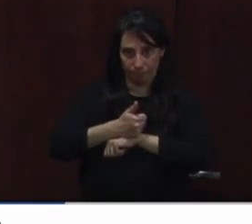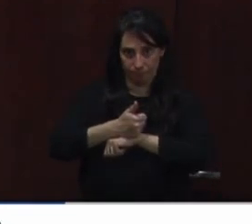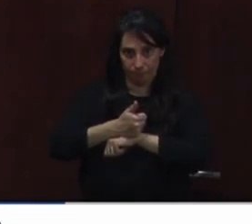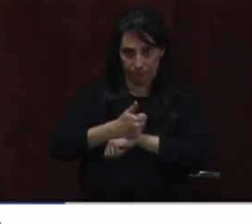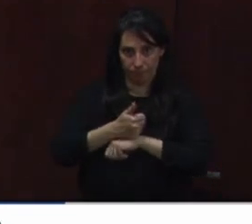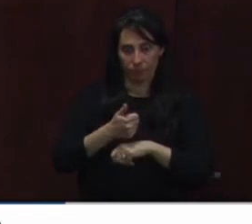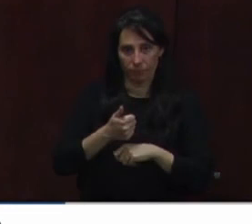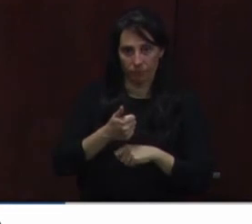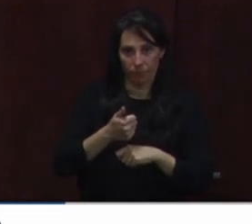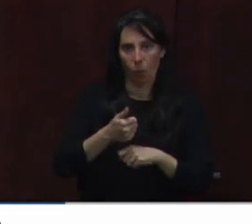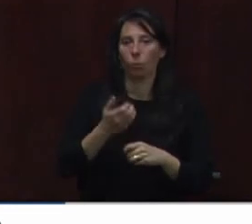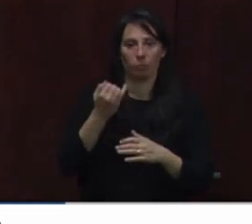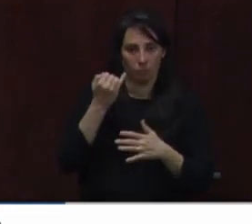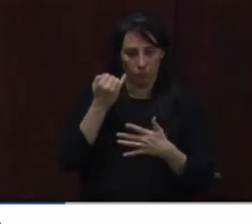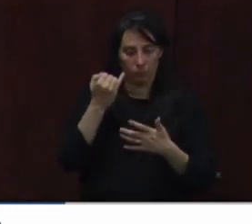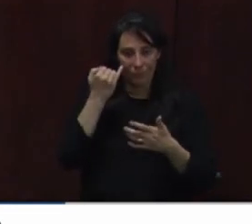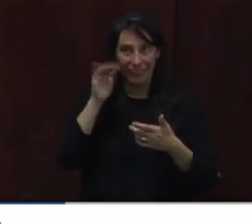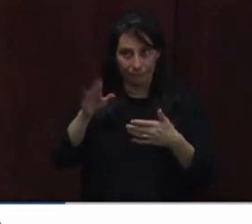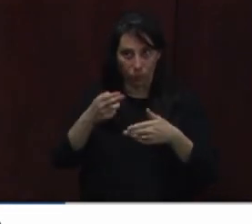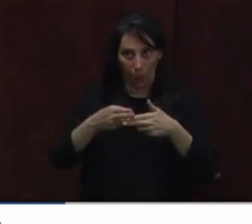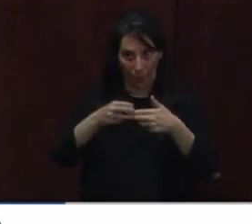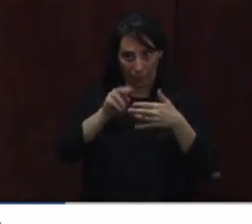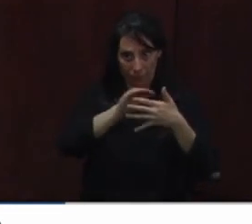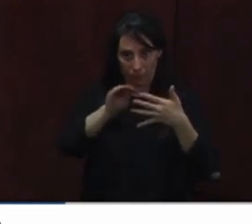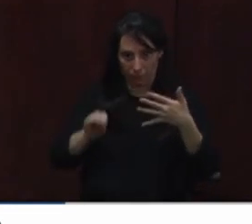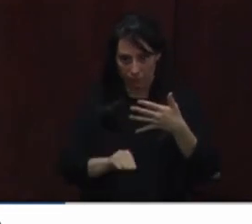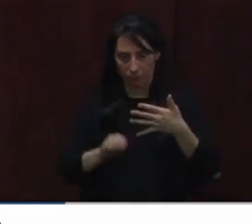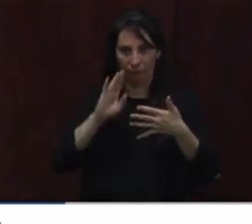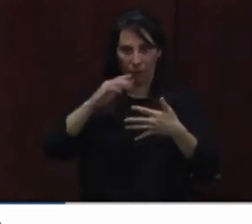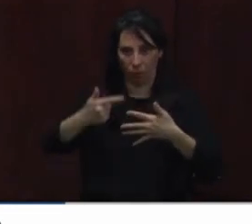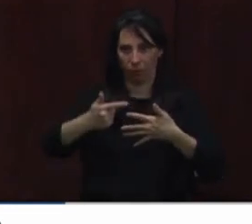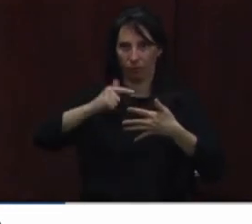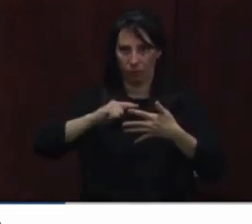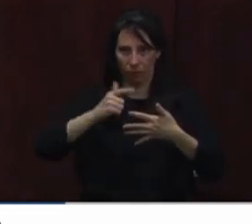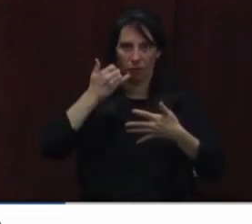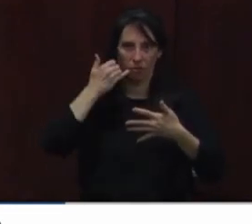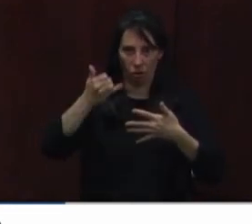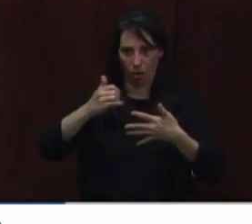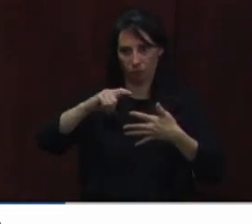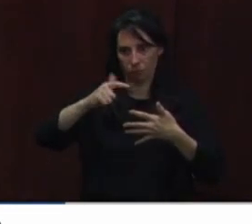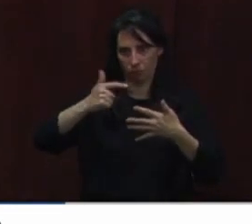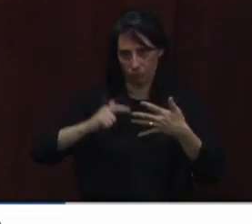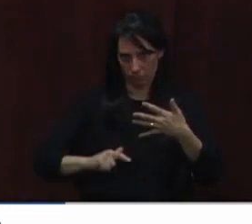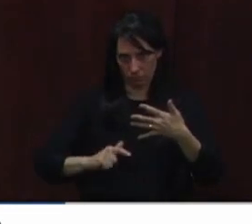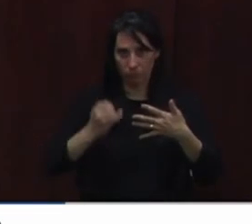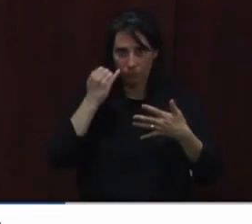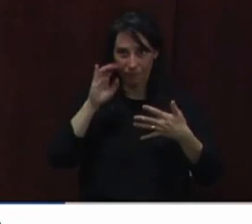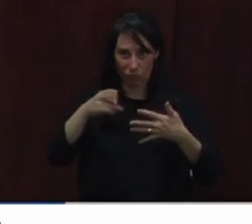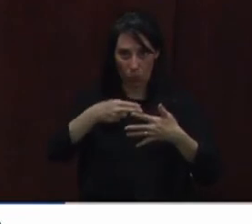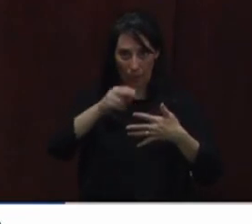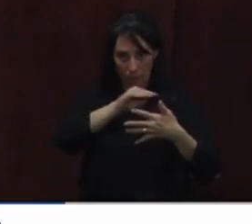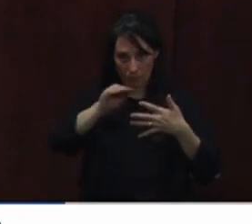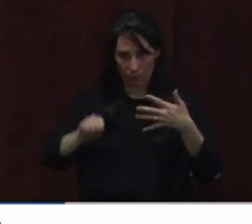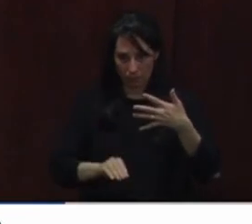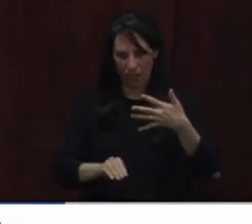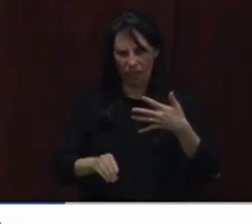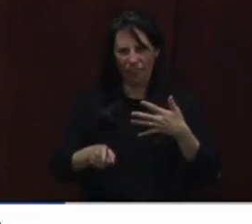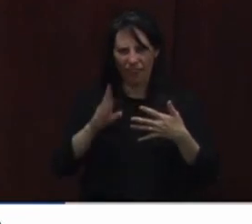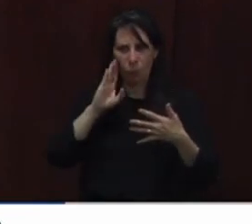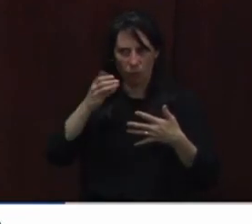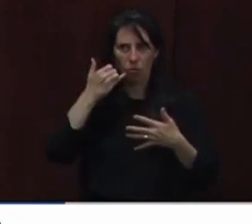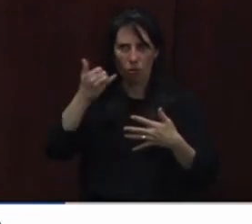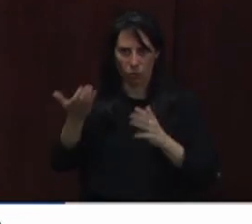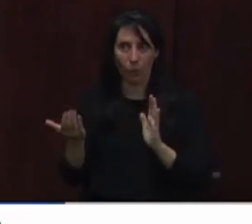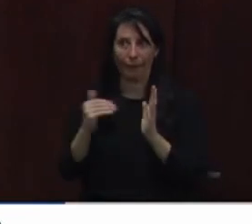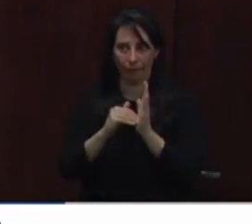those who they weren't able to reach. So just a reminder for folks that the wait list is out there currently open for phase one and